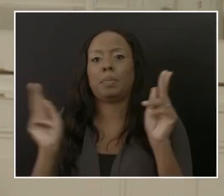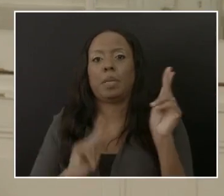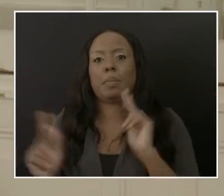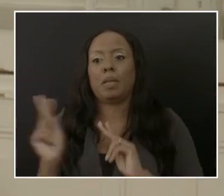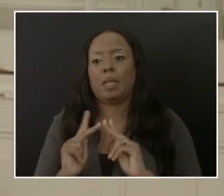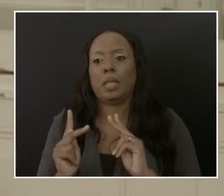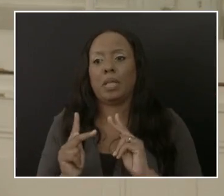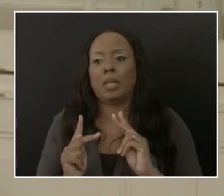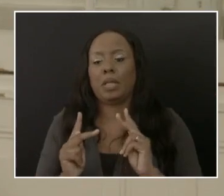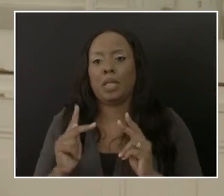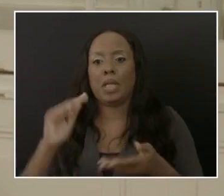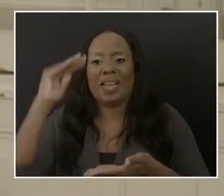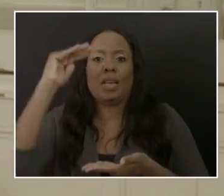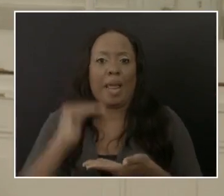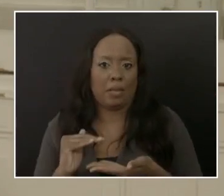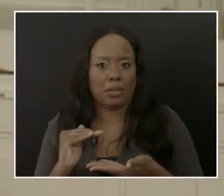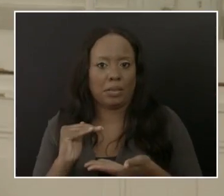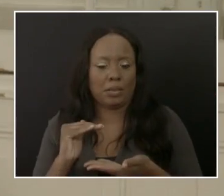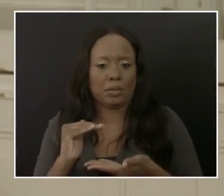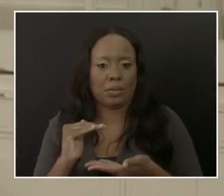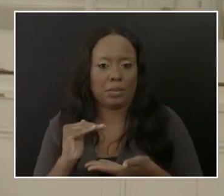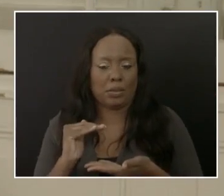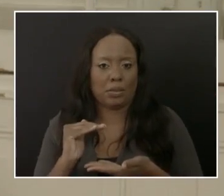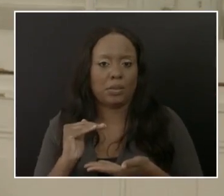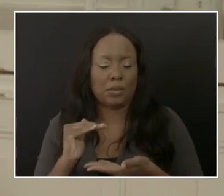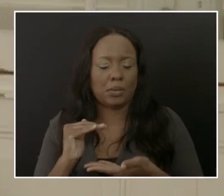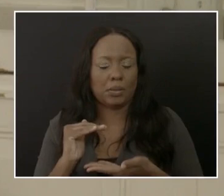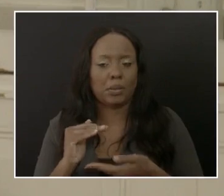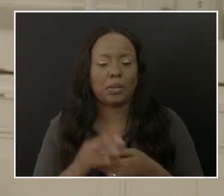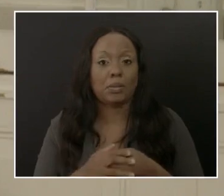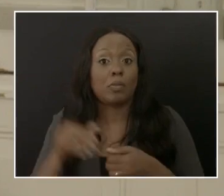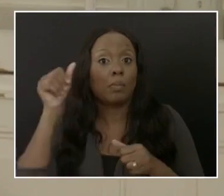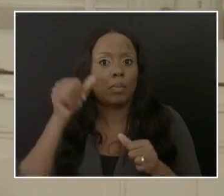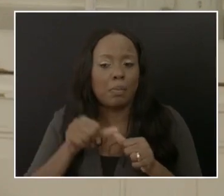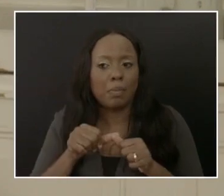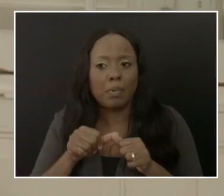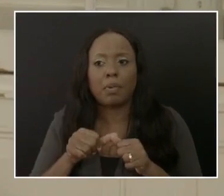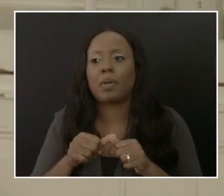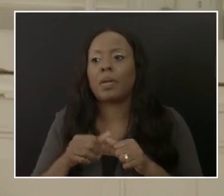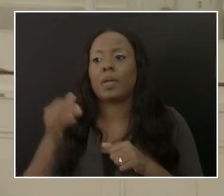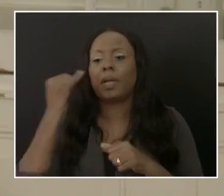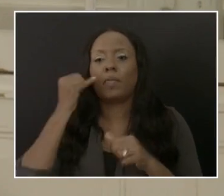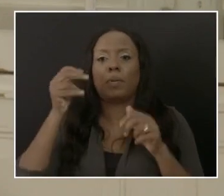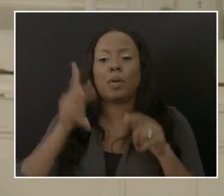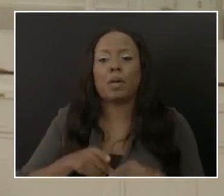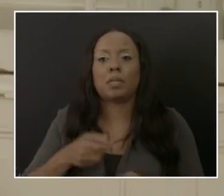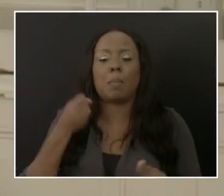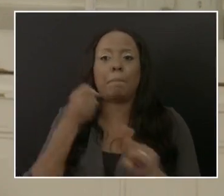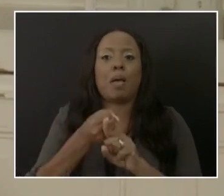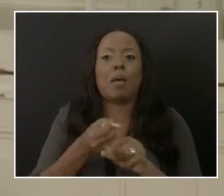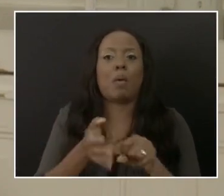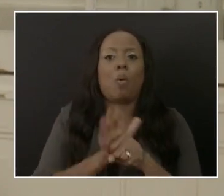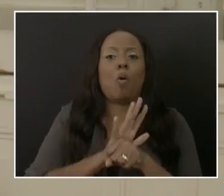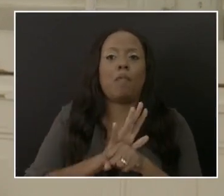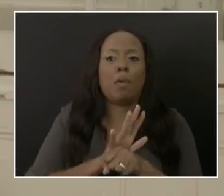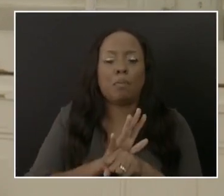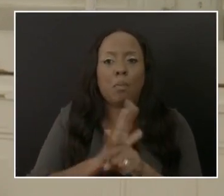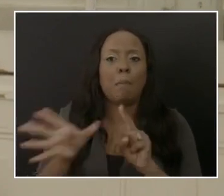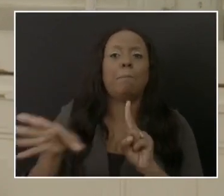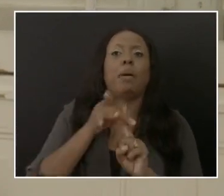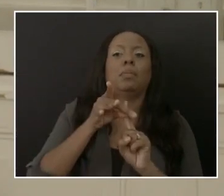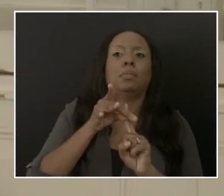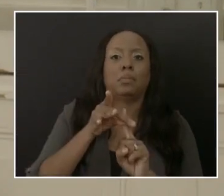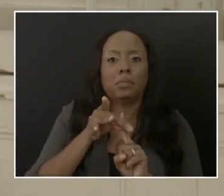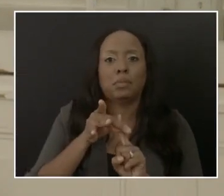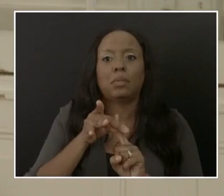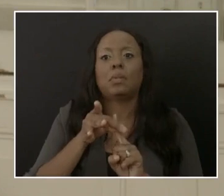therefore, we still practice contact tracing in Barbados. It has changed a